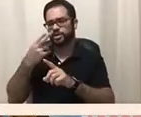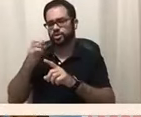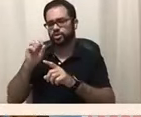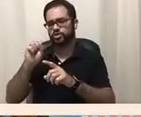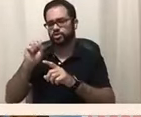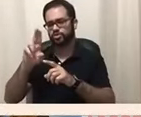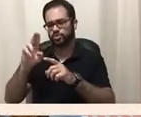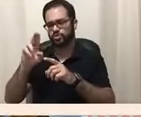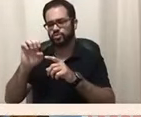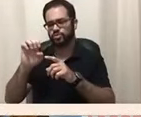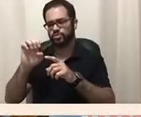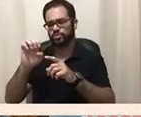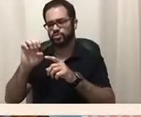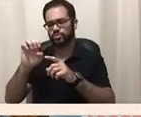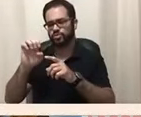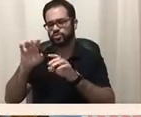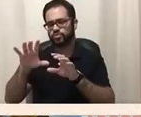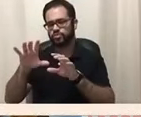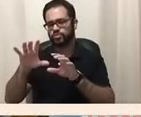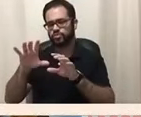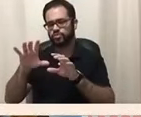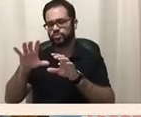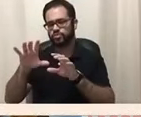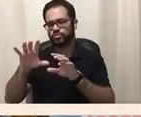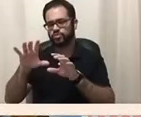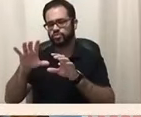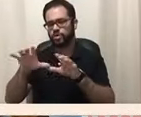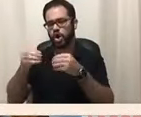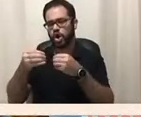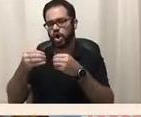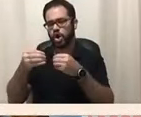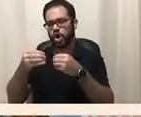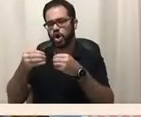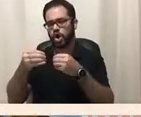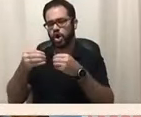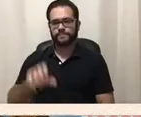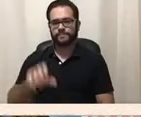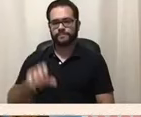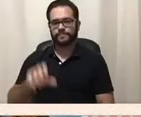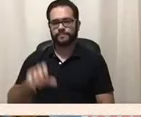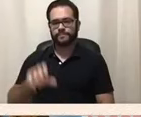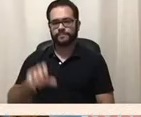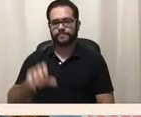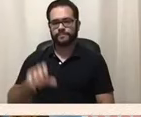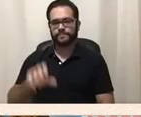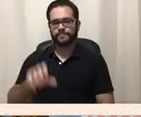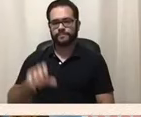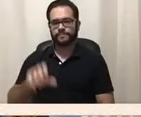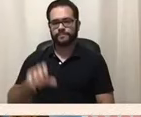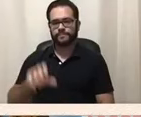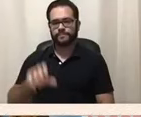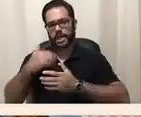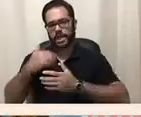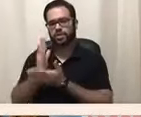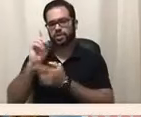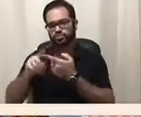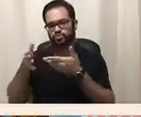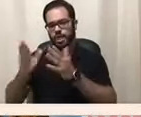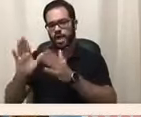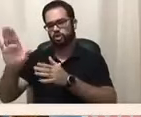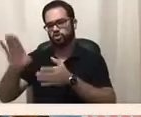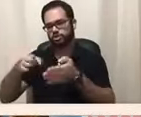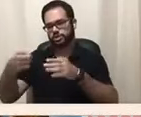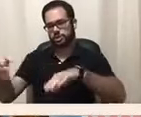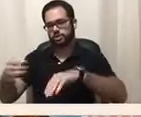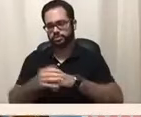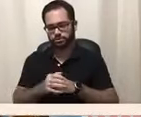Shivo's husband has right to let her die. Terry Shivo's husband, Michael, is given the right to